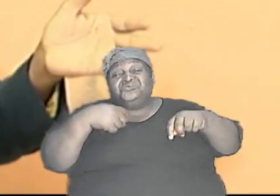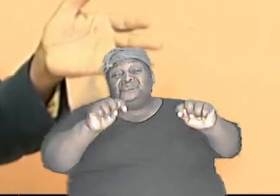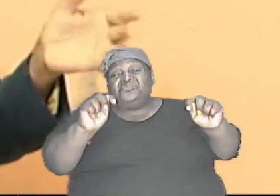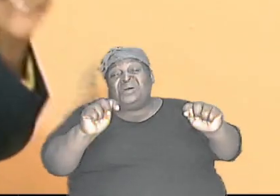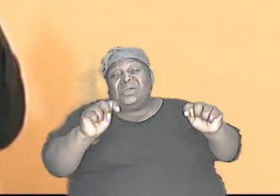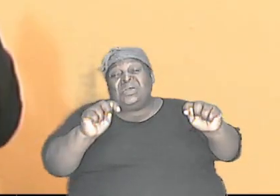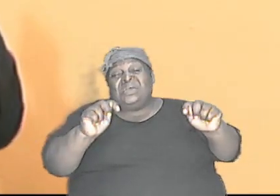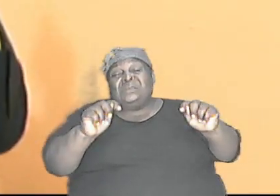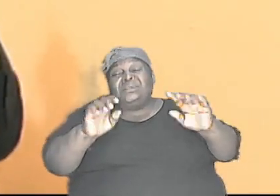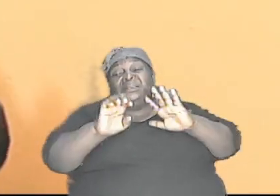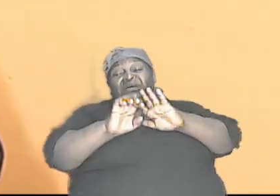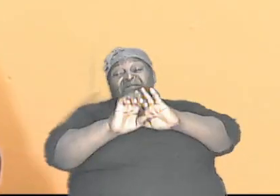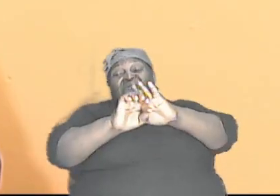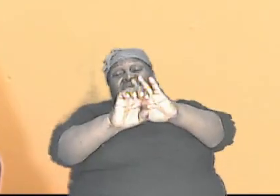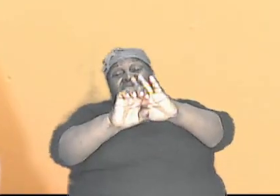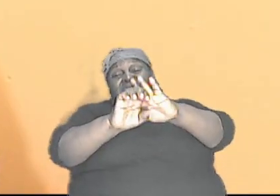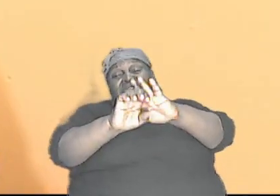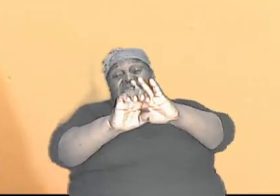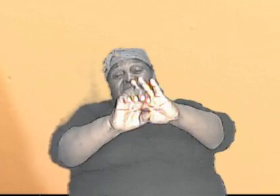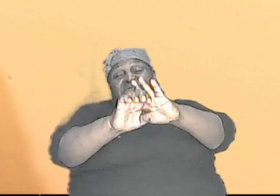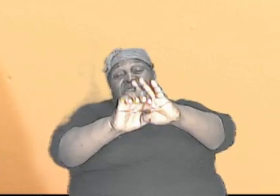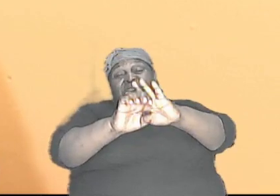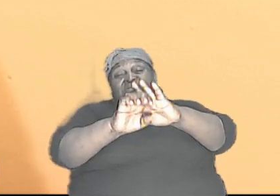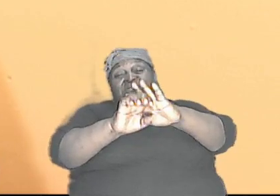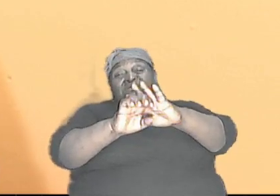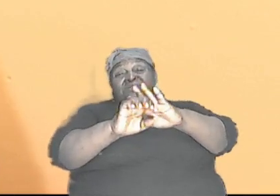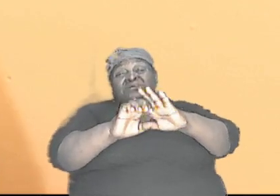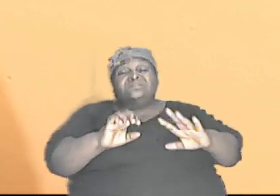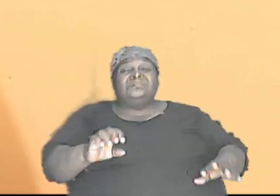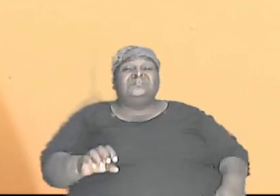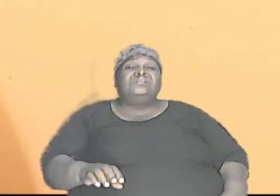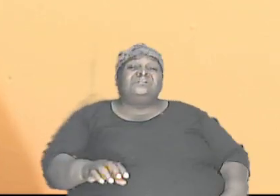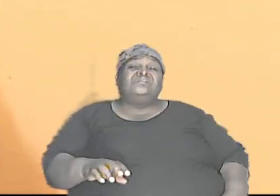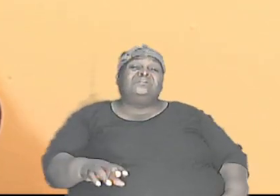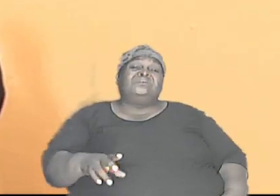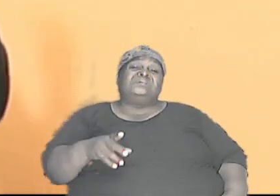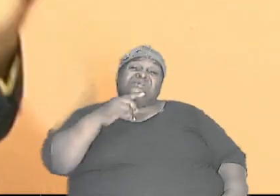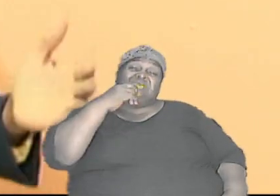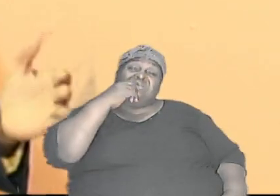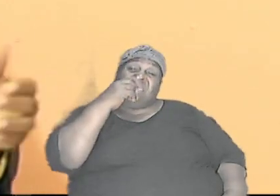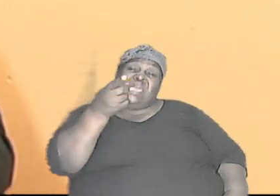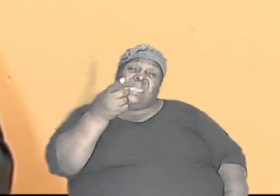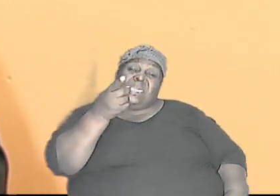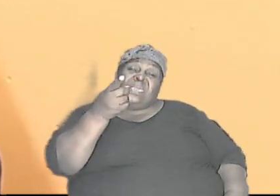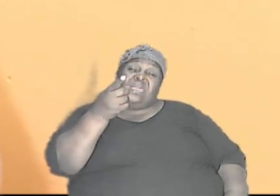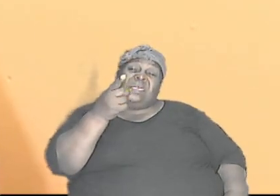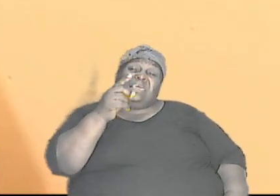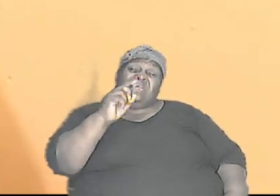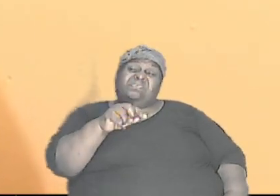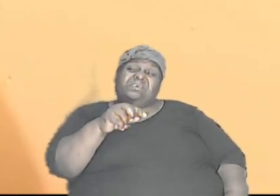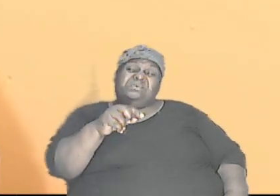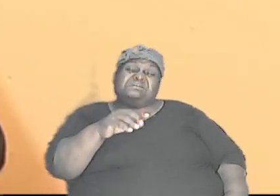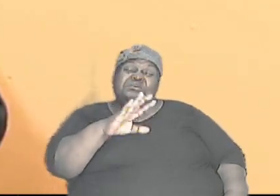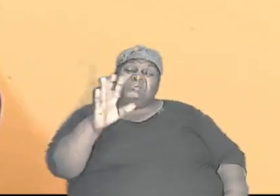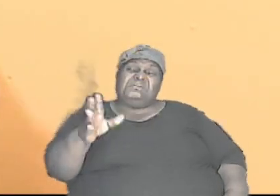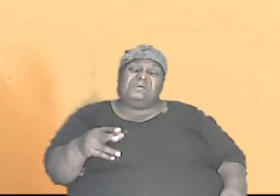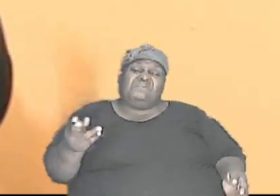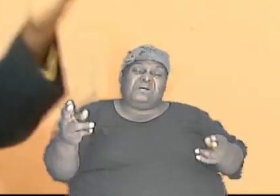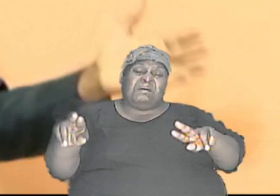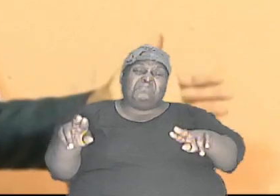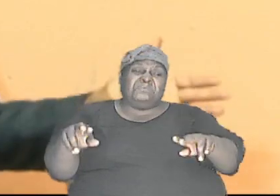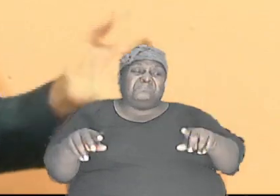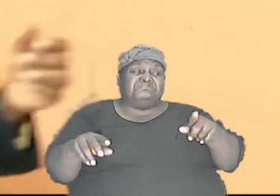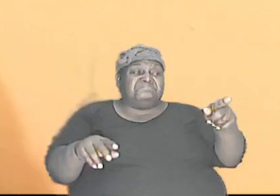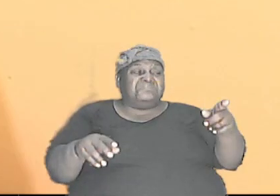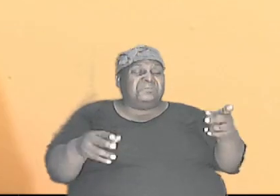evidence and I say that in quotation declares that this didn't happen and that didn't happen and there was